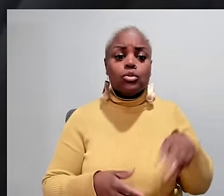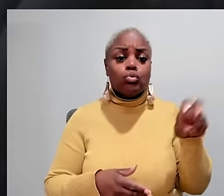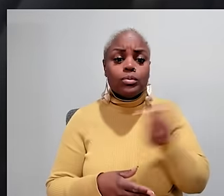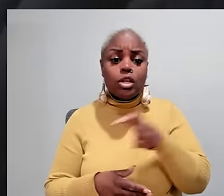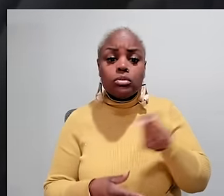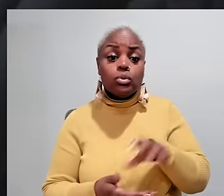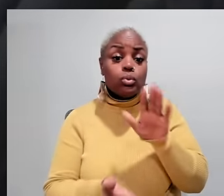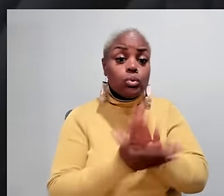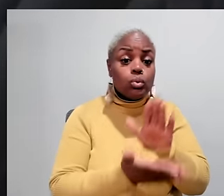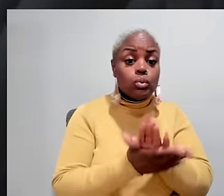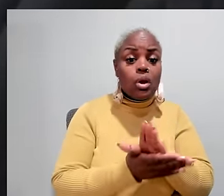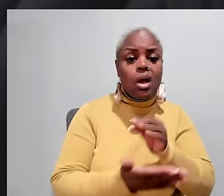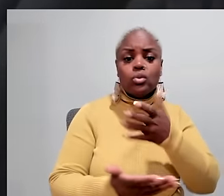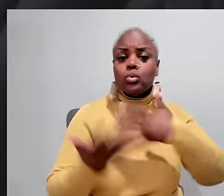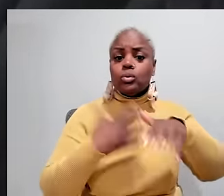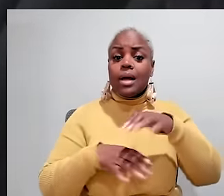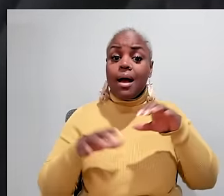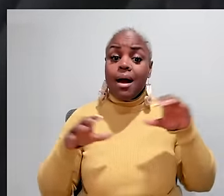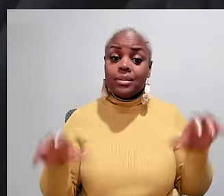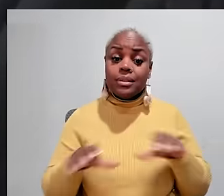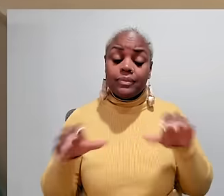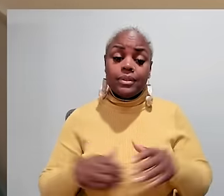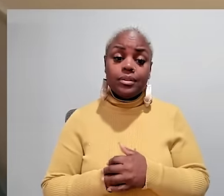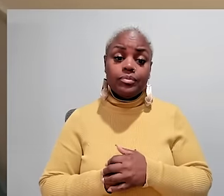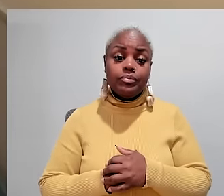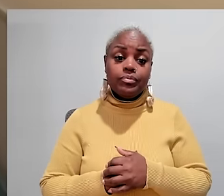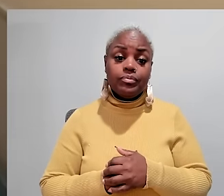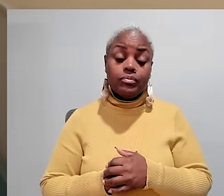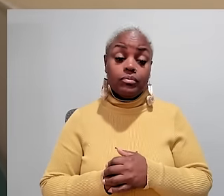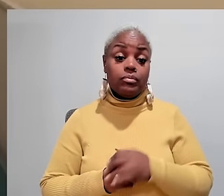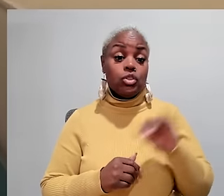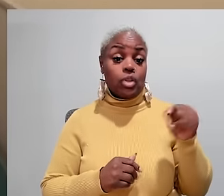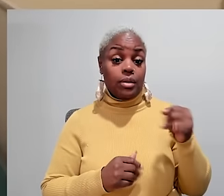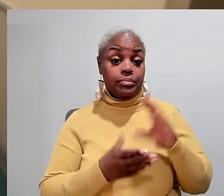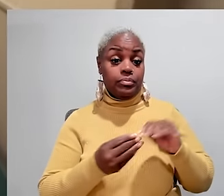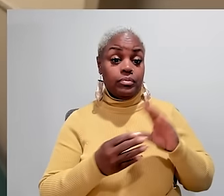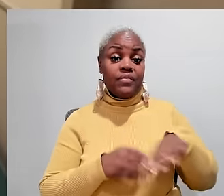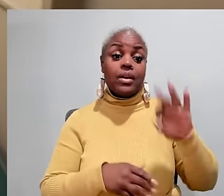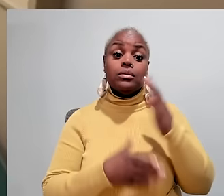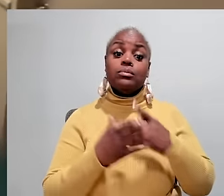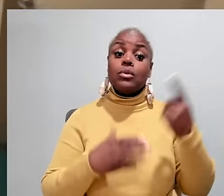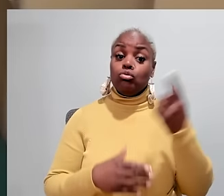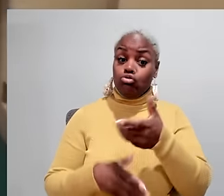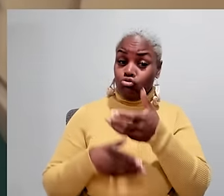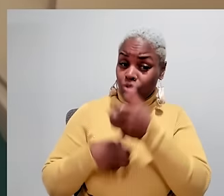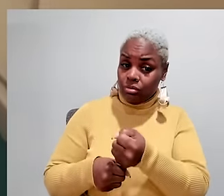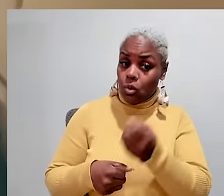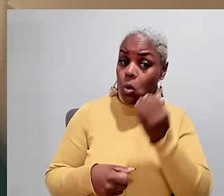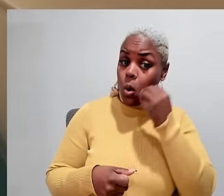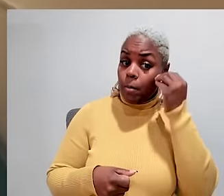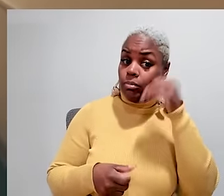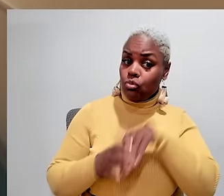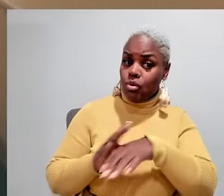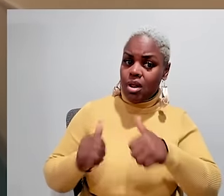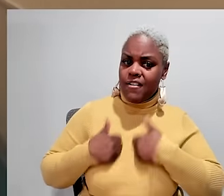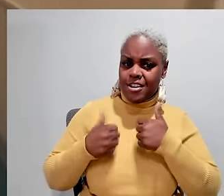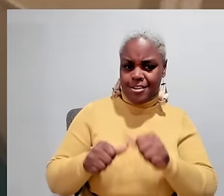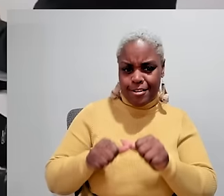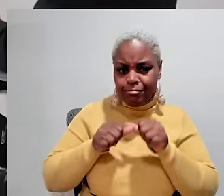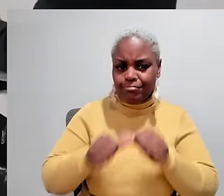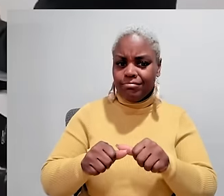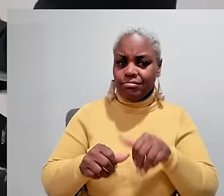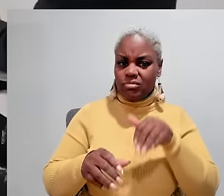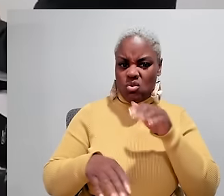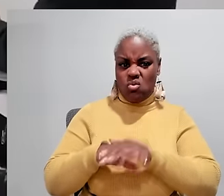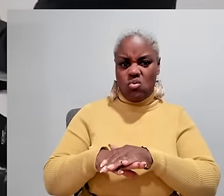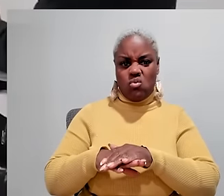physical needs including personal hygiene and transportation to school and social activities finding someone